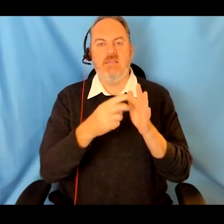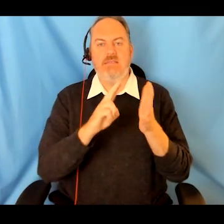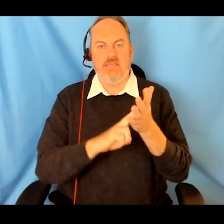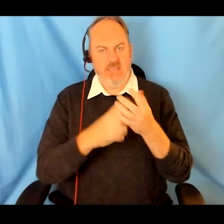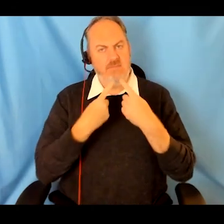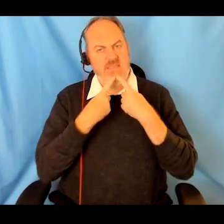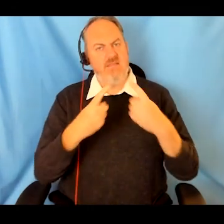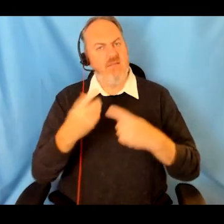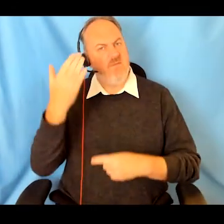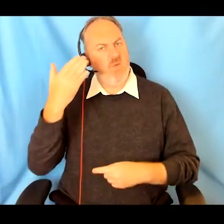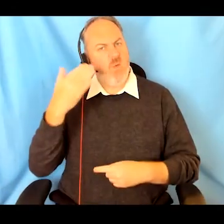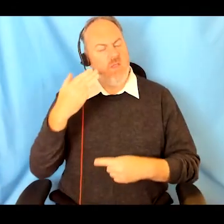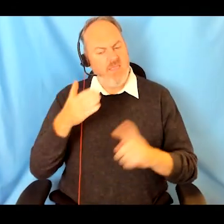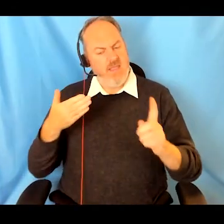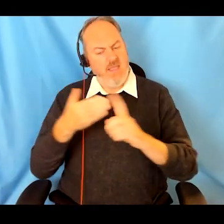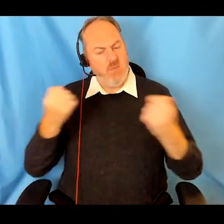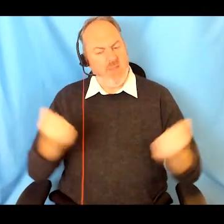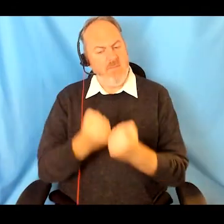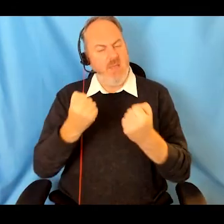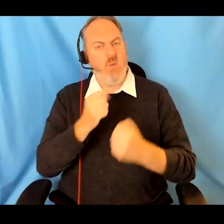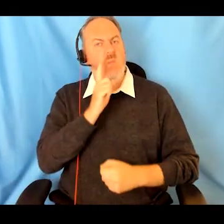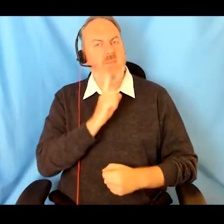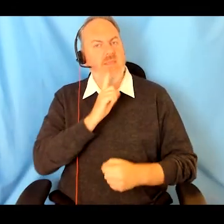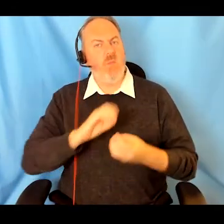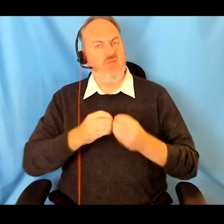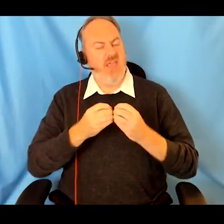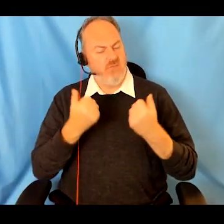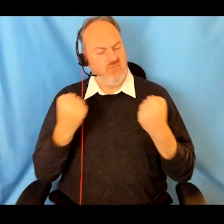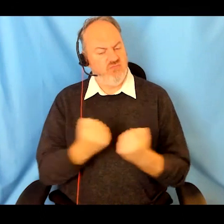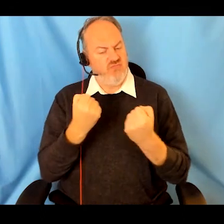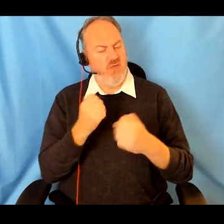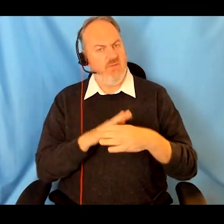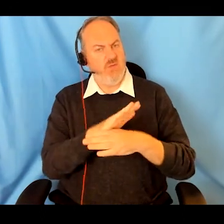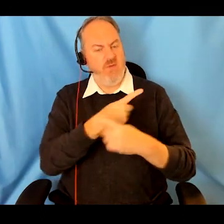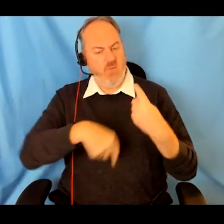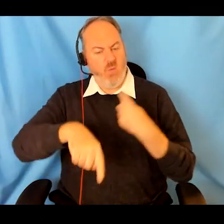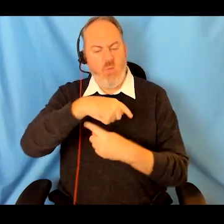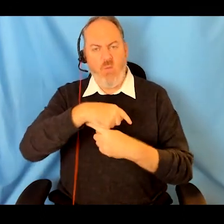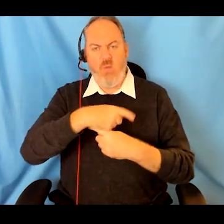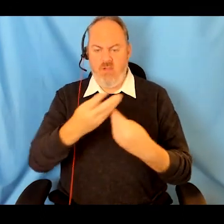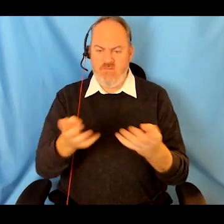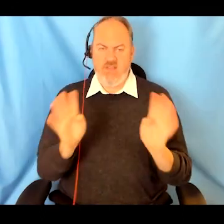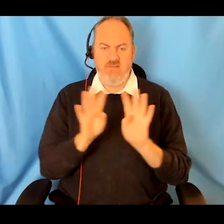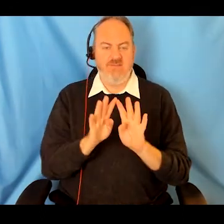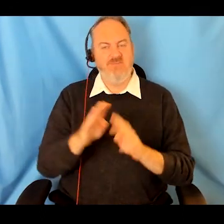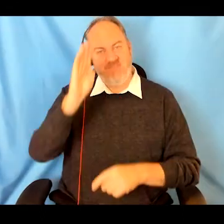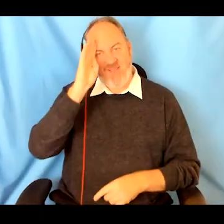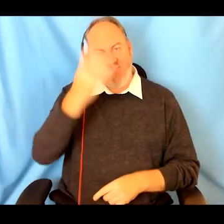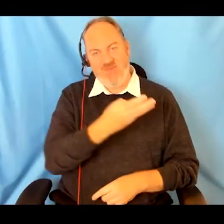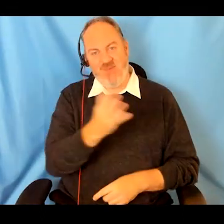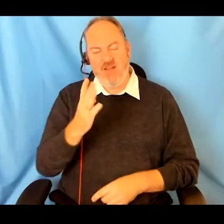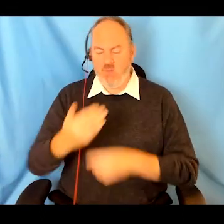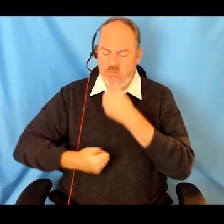Amartya Sen once said, Empowering women is the key to building a future we want. And I couldn't agree more. Hello everyone,